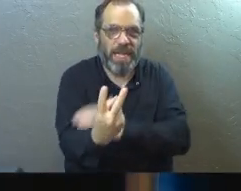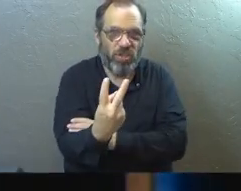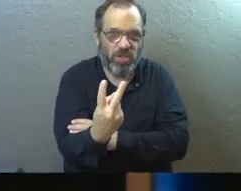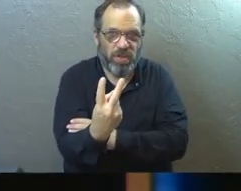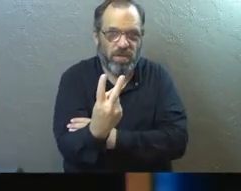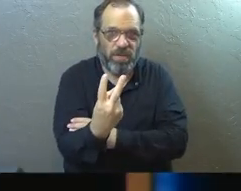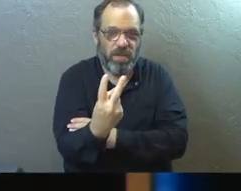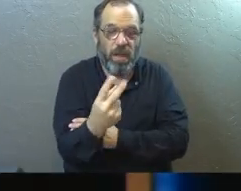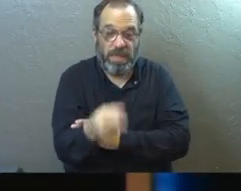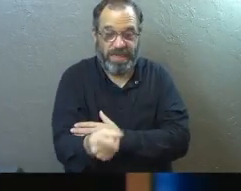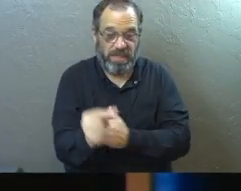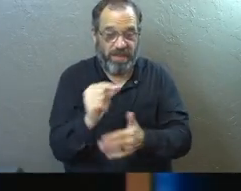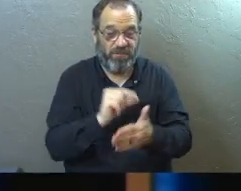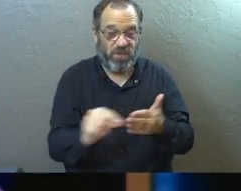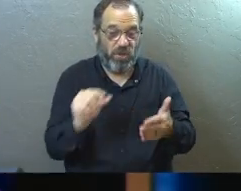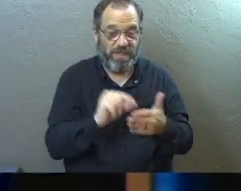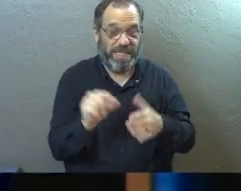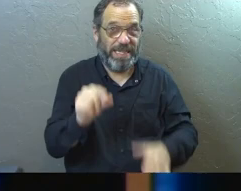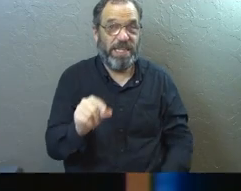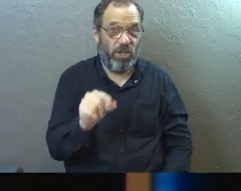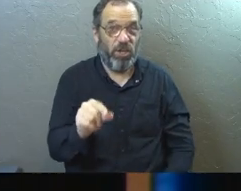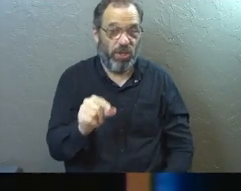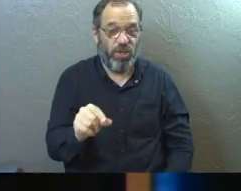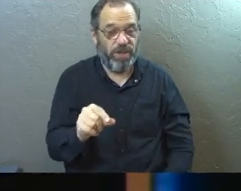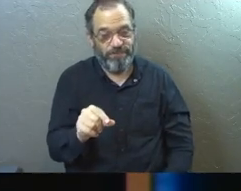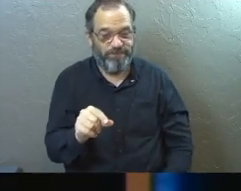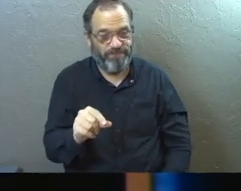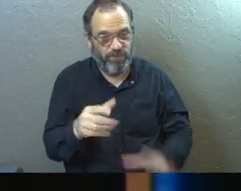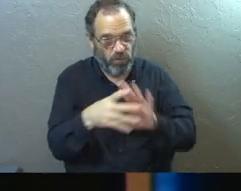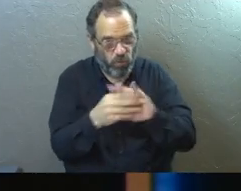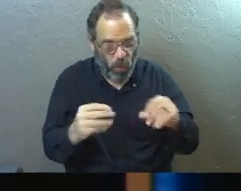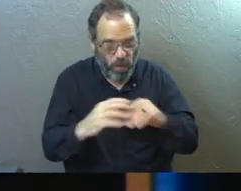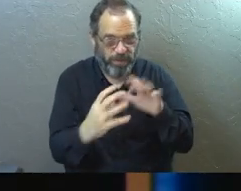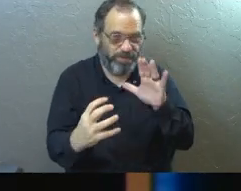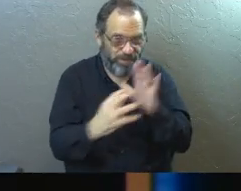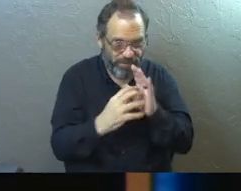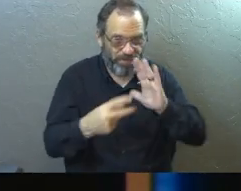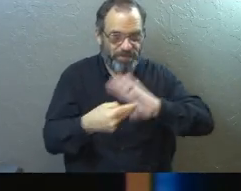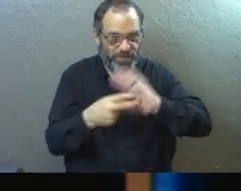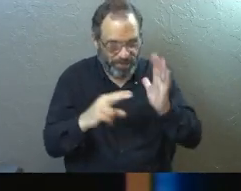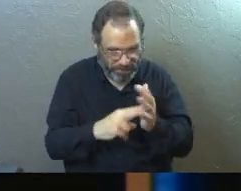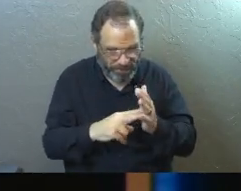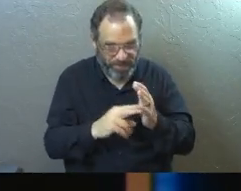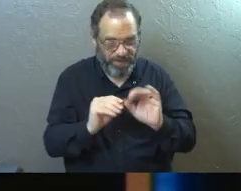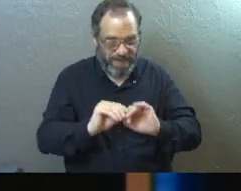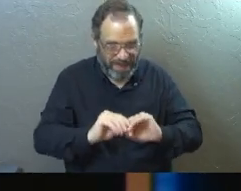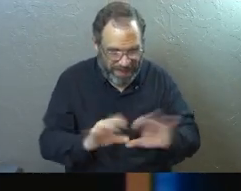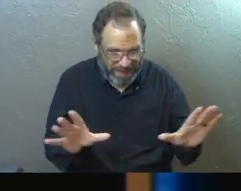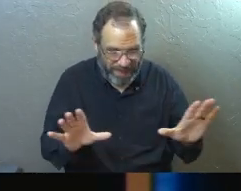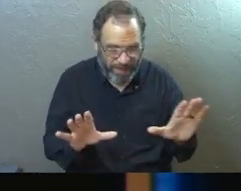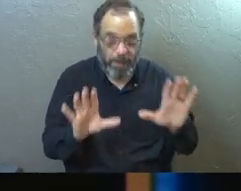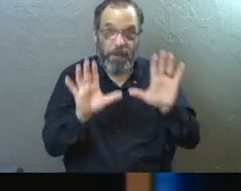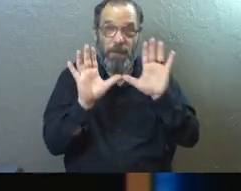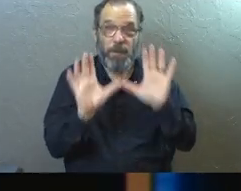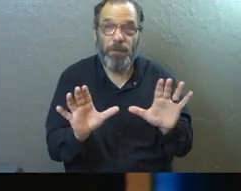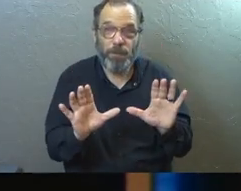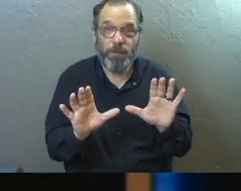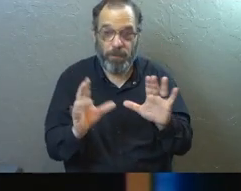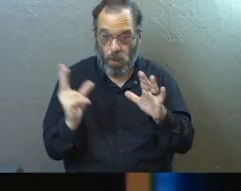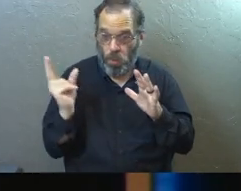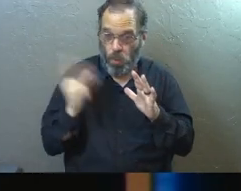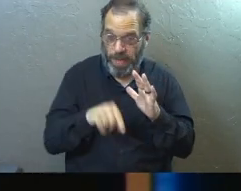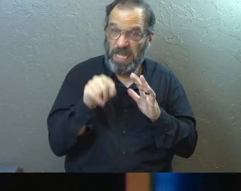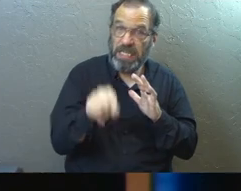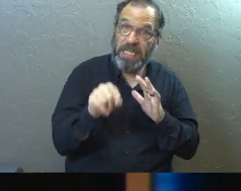you can have a scripture like the one that we're about to read, which has a context, it has an intent, all of that is very clear. And so what we can do is we can